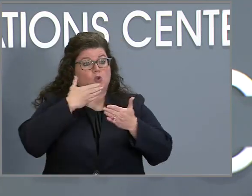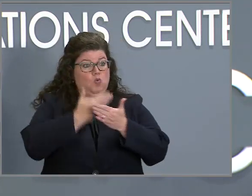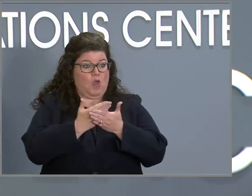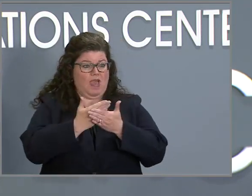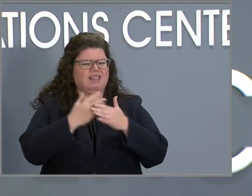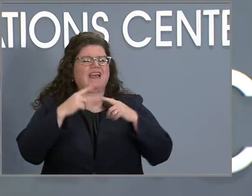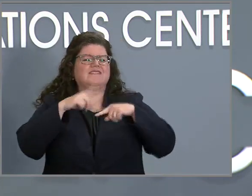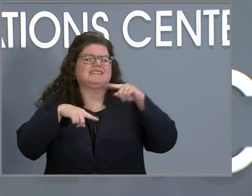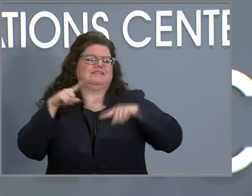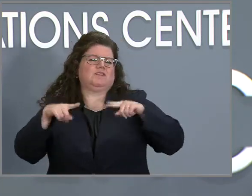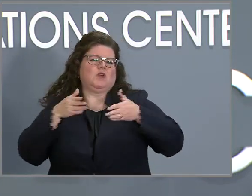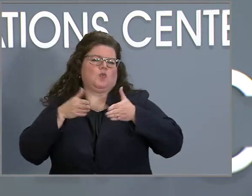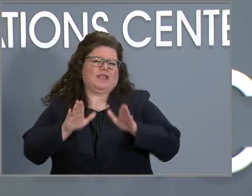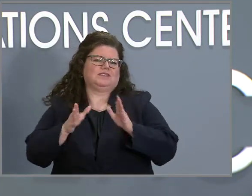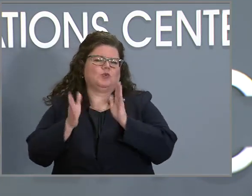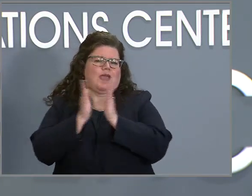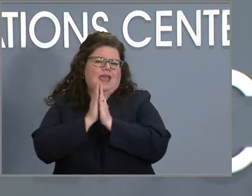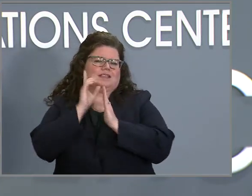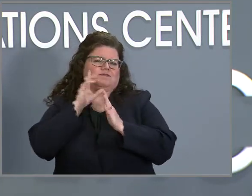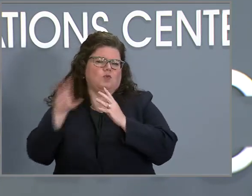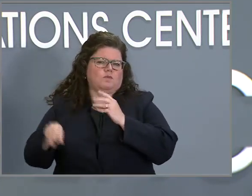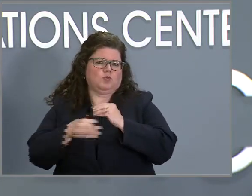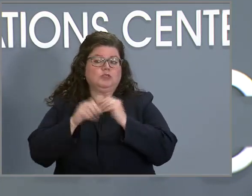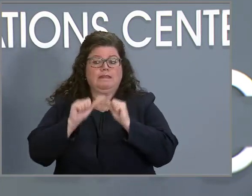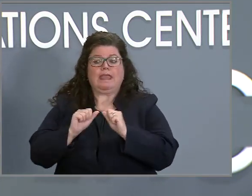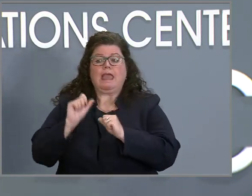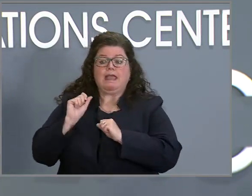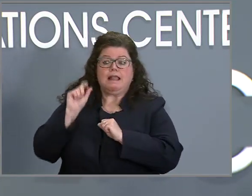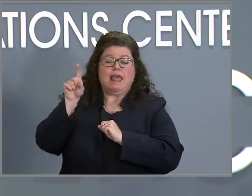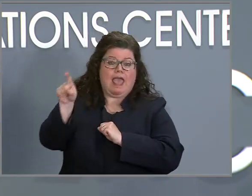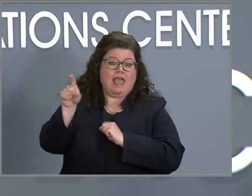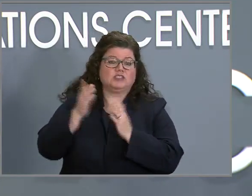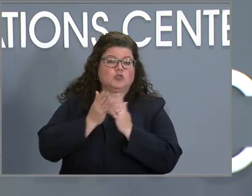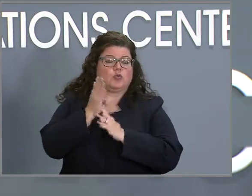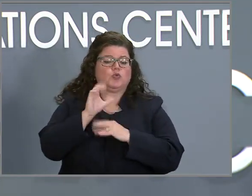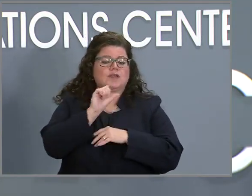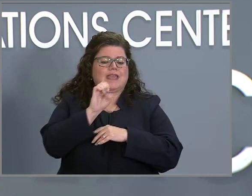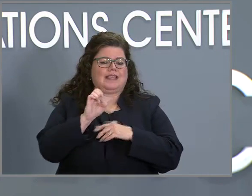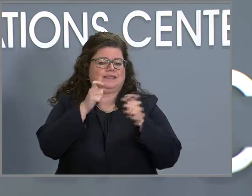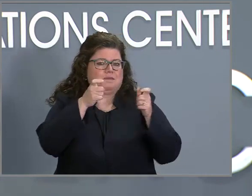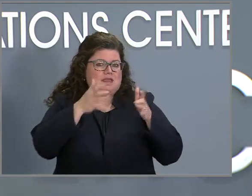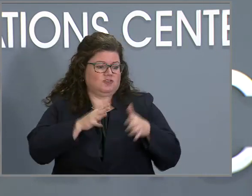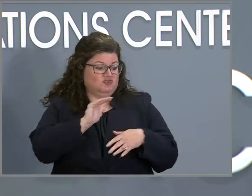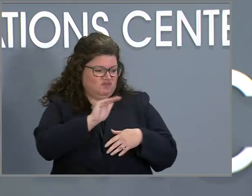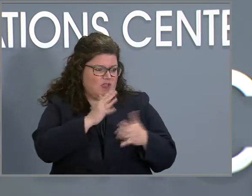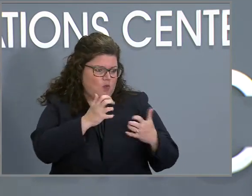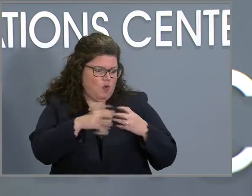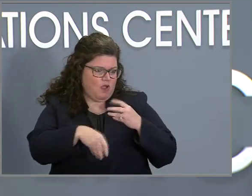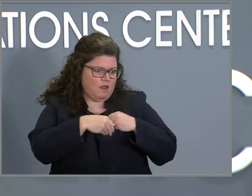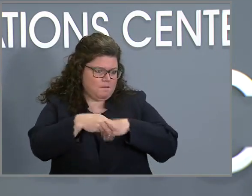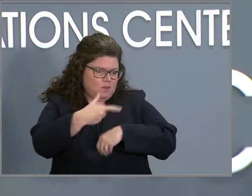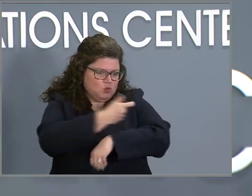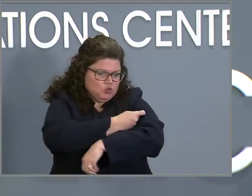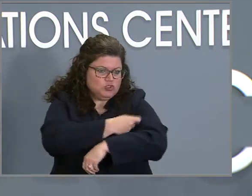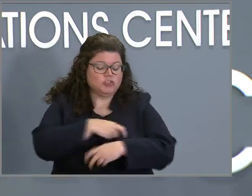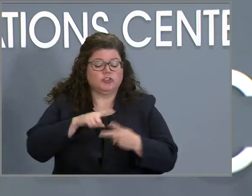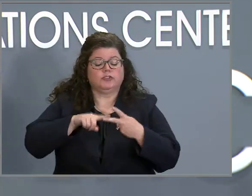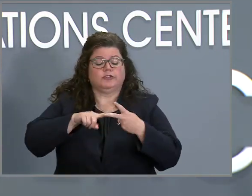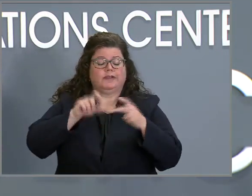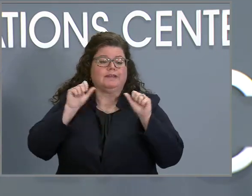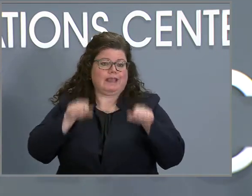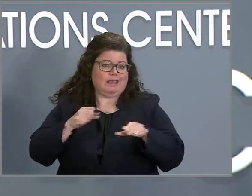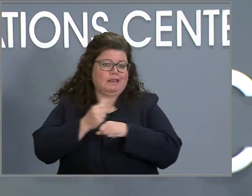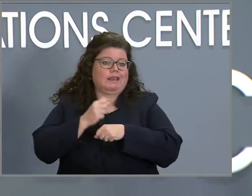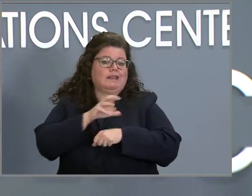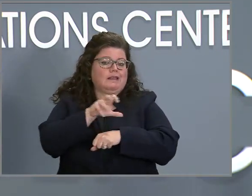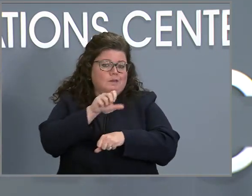variety of measures. They can request it, um, through their case manager. They can request it through medical appointments. And then